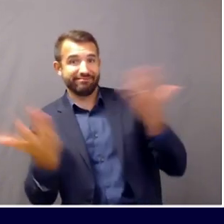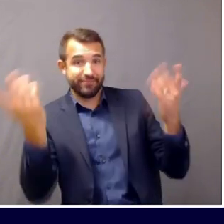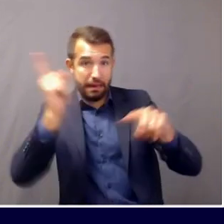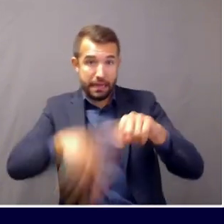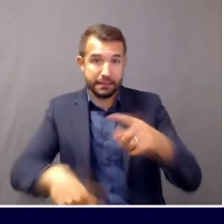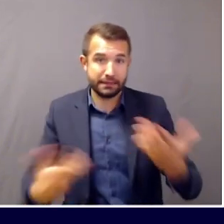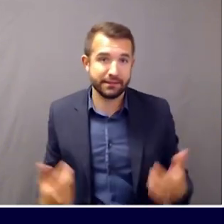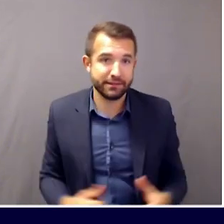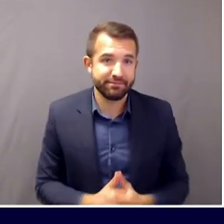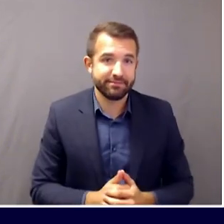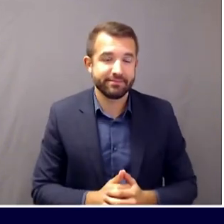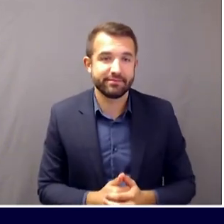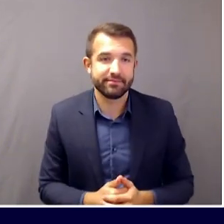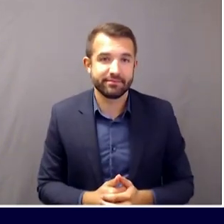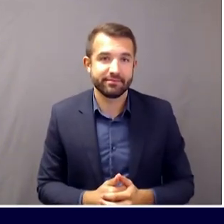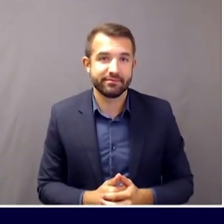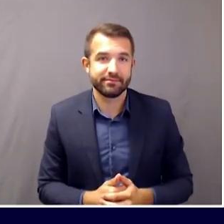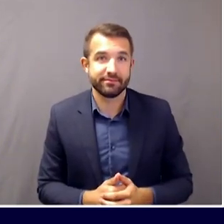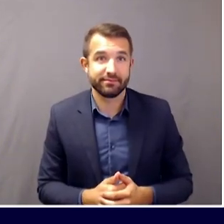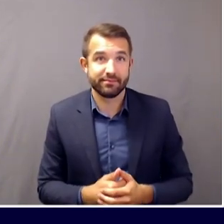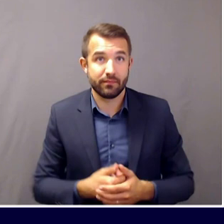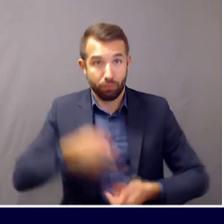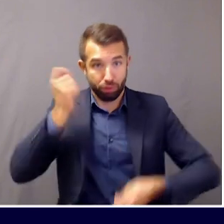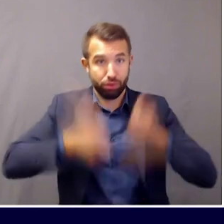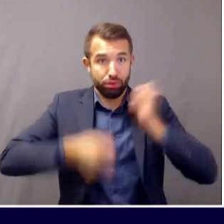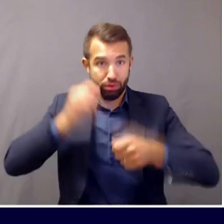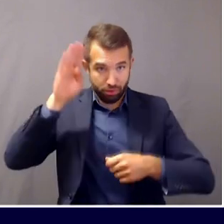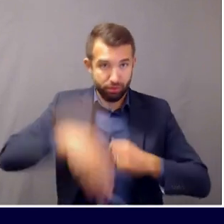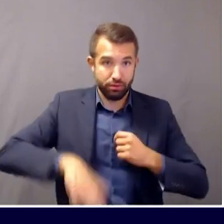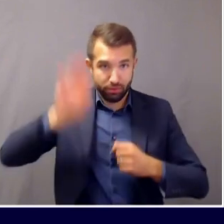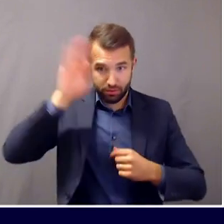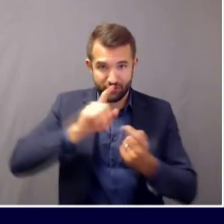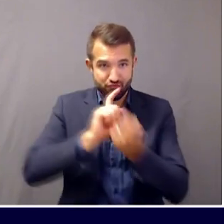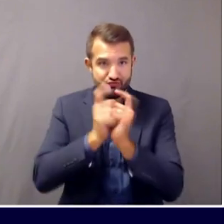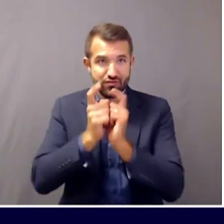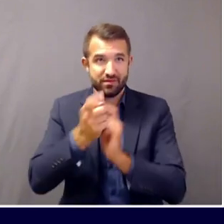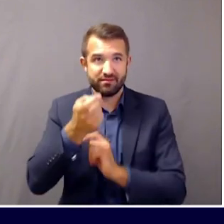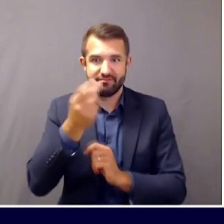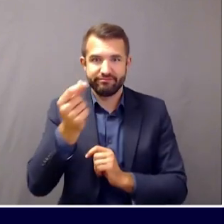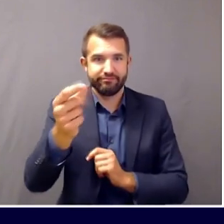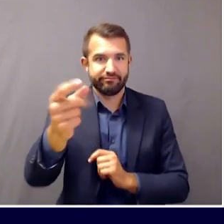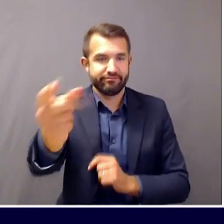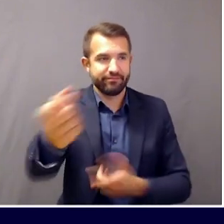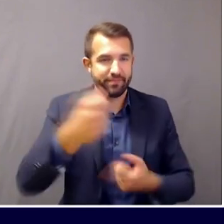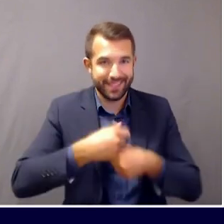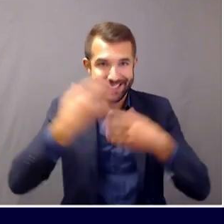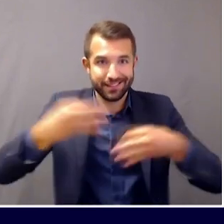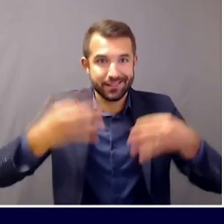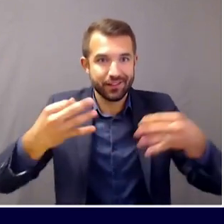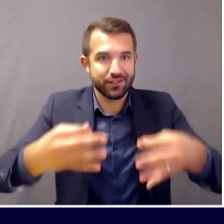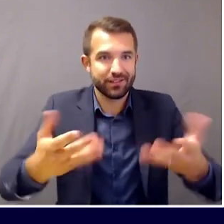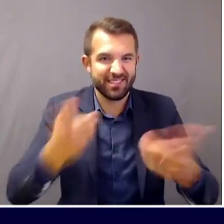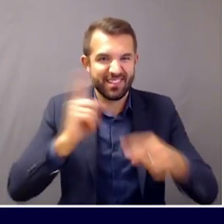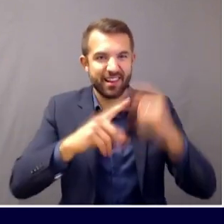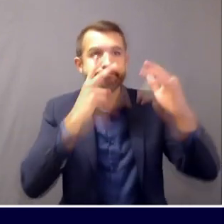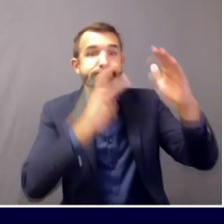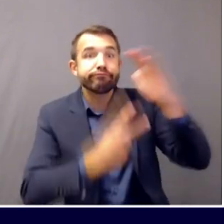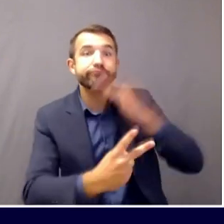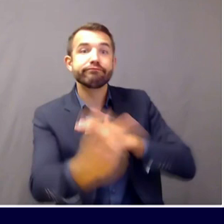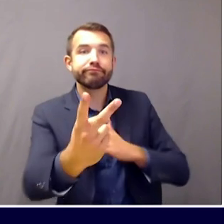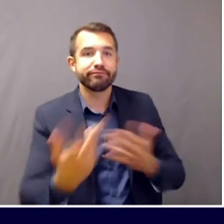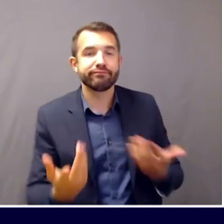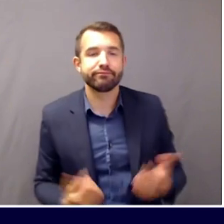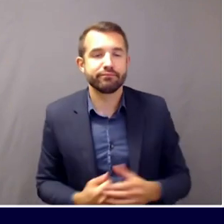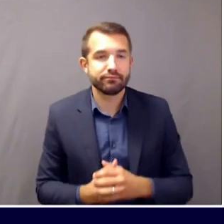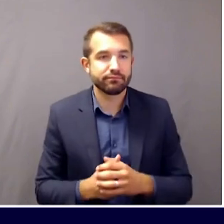in a rapidly changing situation like the COVID-19 pandemic. What I can tell you is that we are